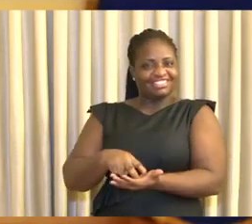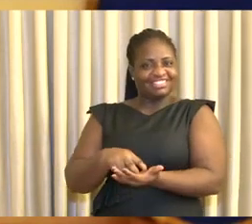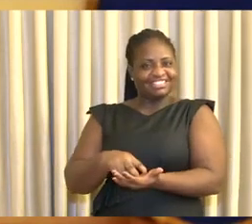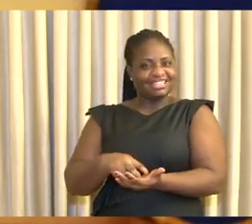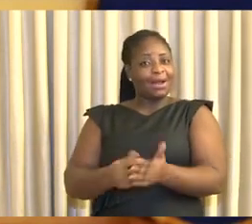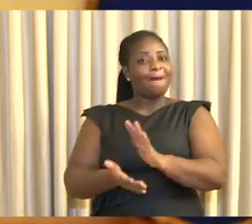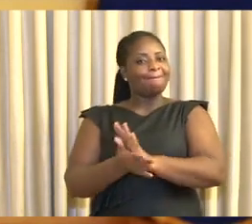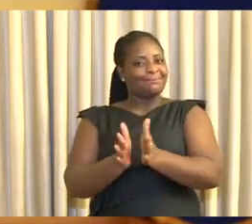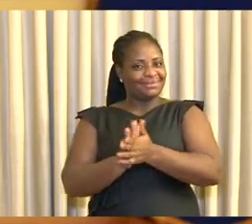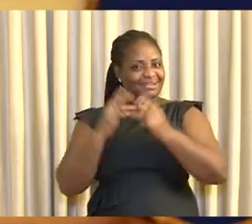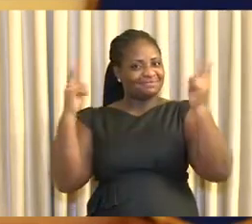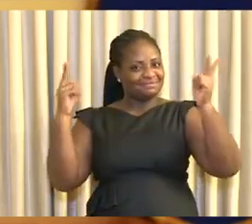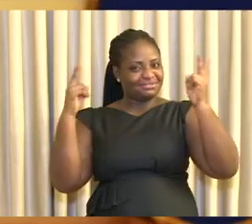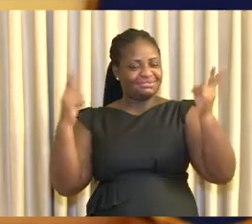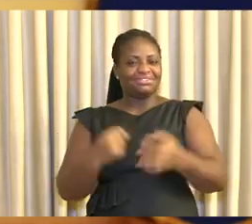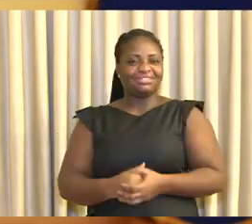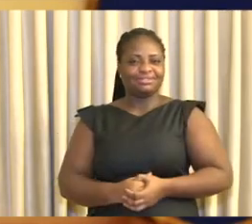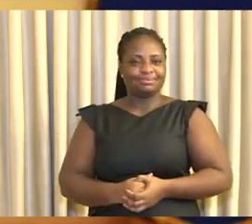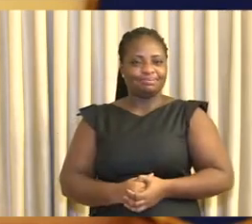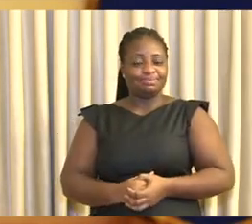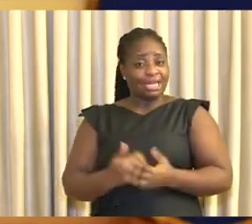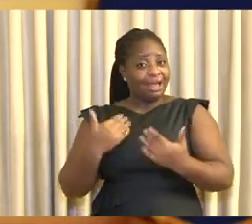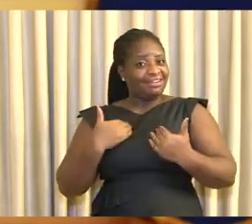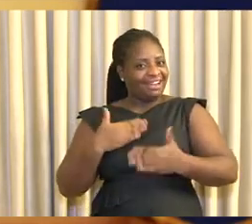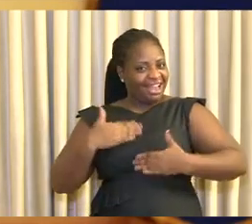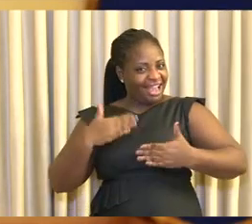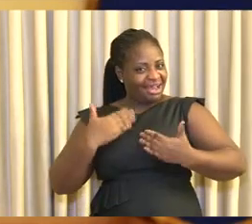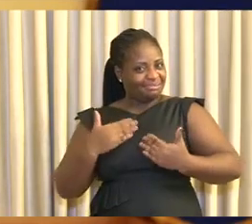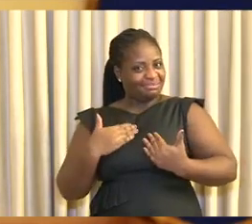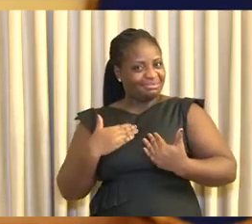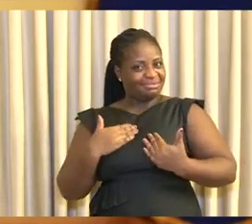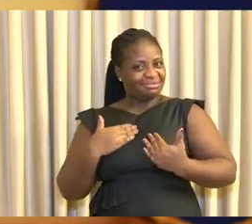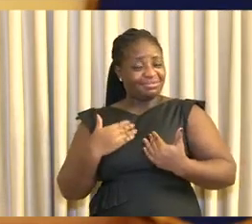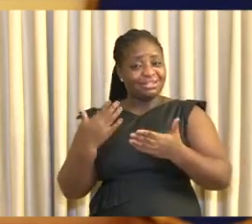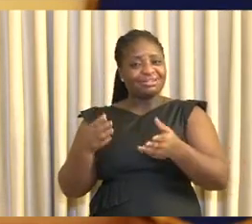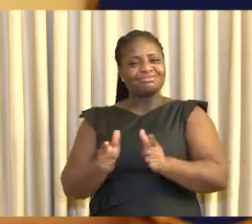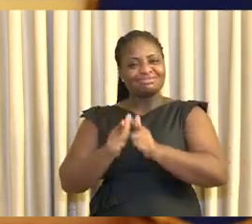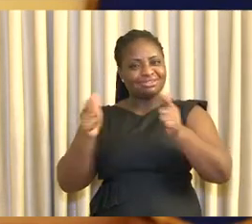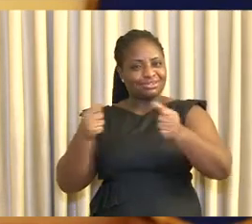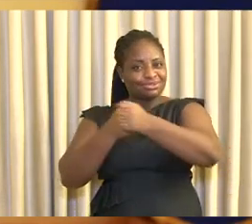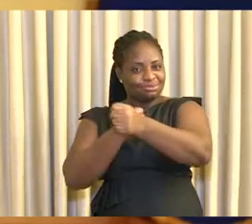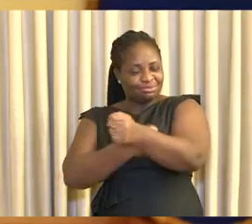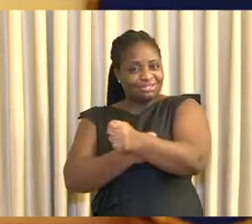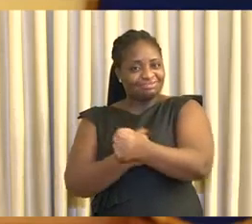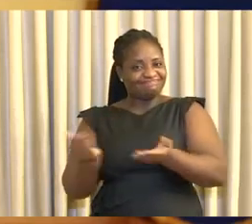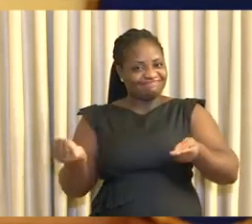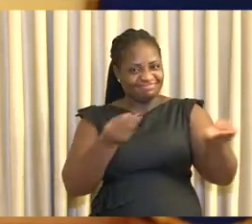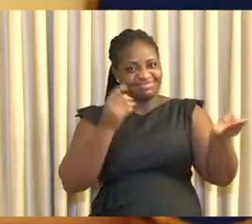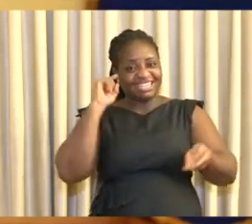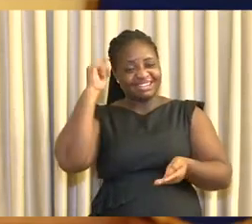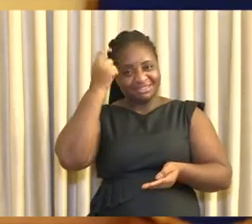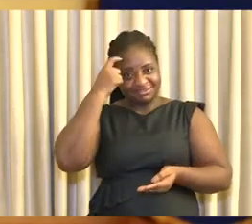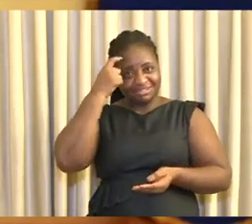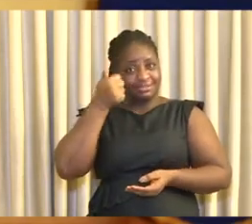rise to the occasion and become victorious. I'm very grateful for the great support you have given my